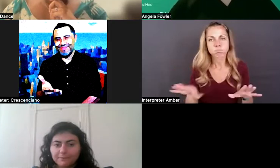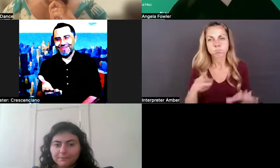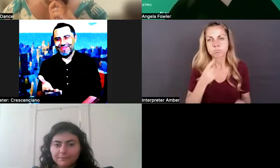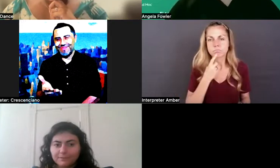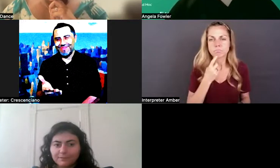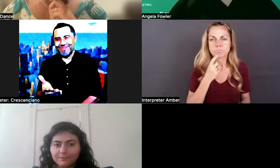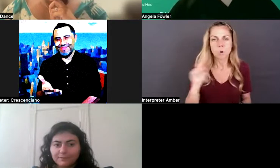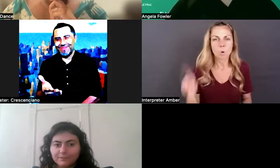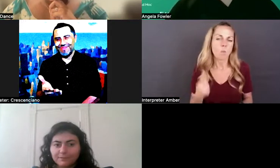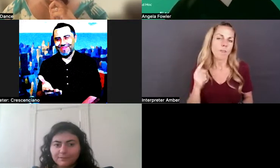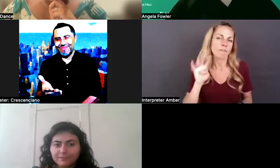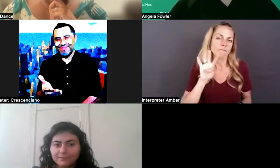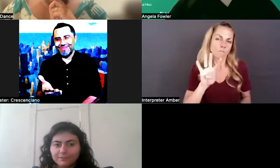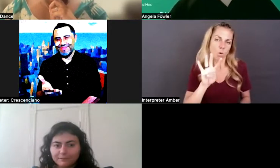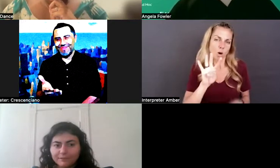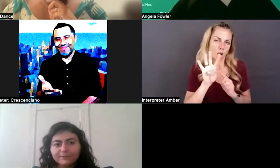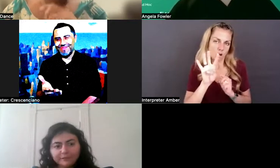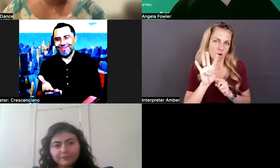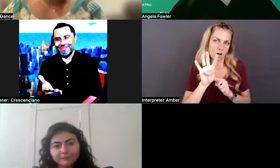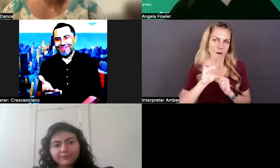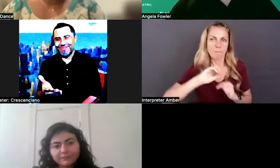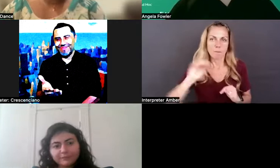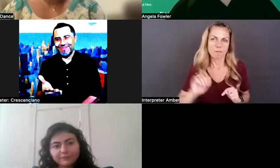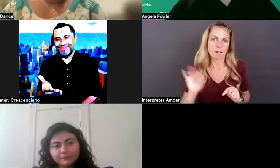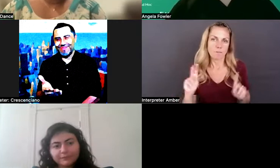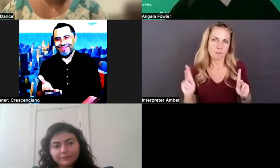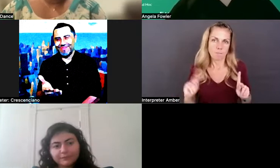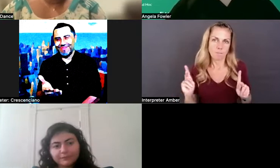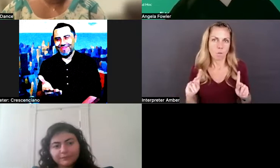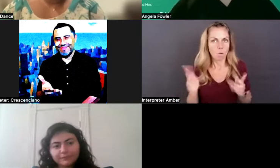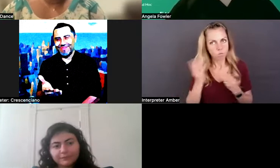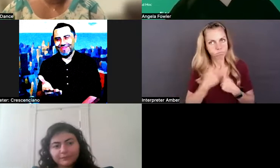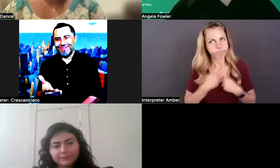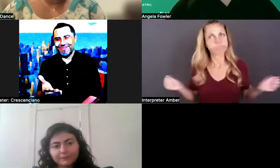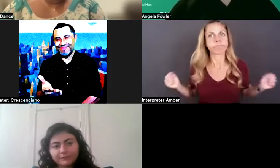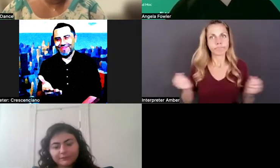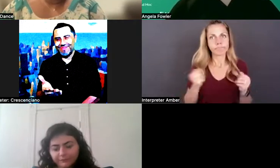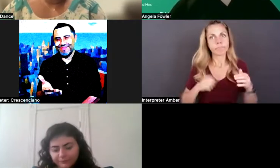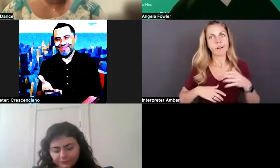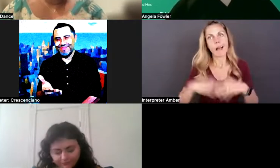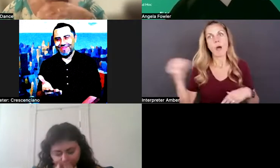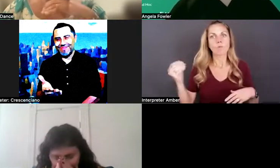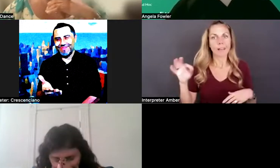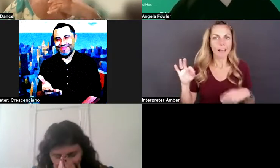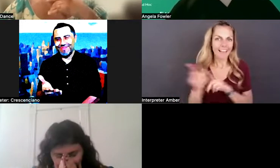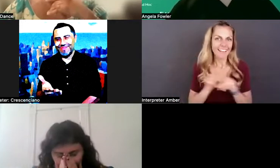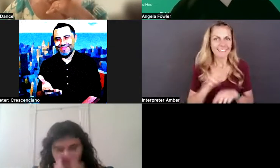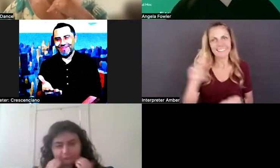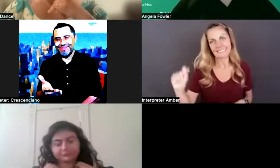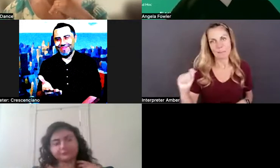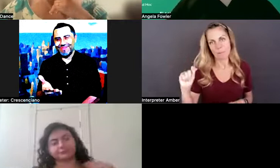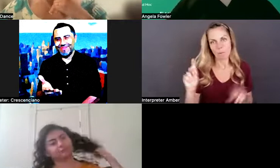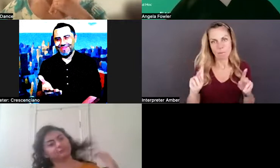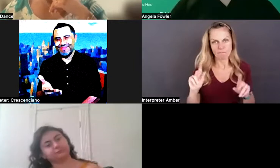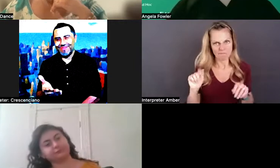um, people are out as disabled at work. That is a staggeringly small percentage when you consider